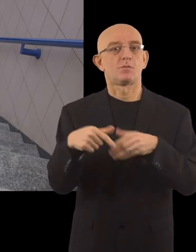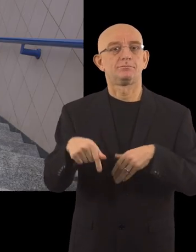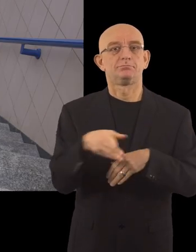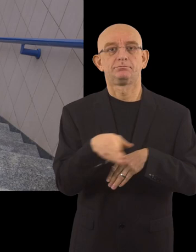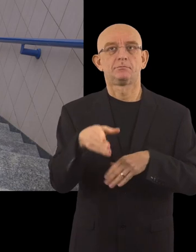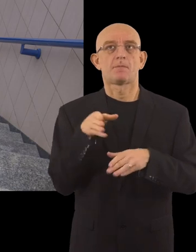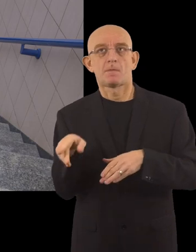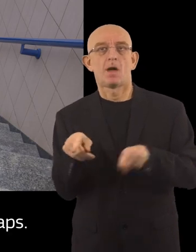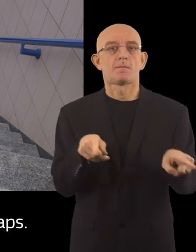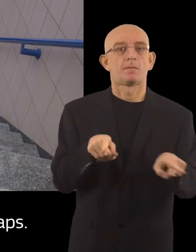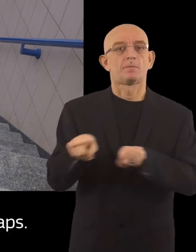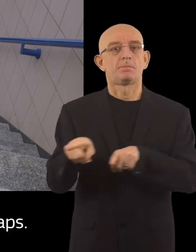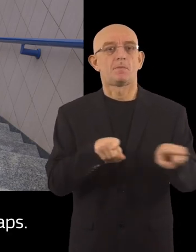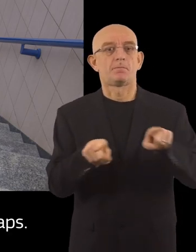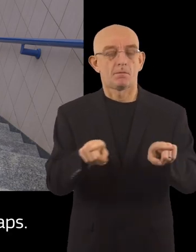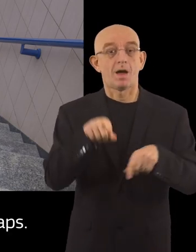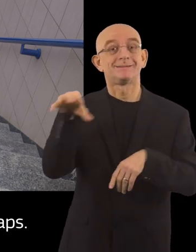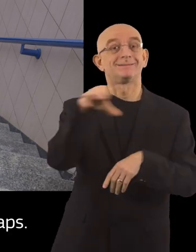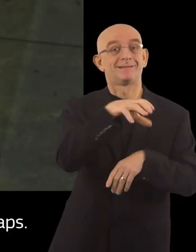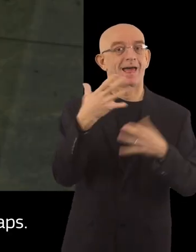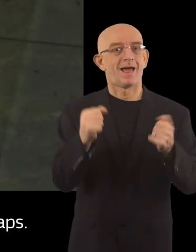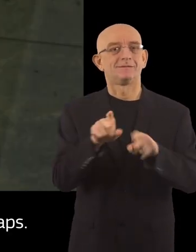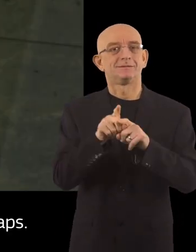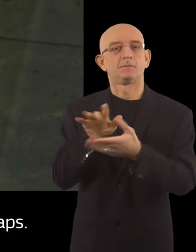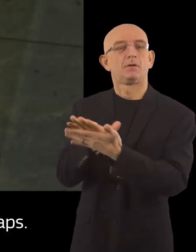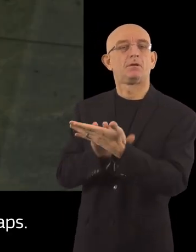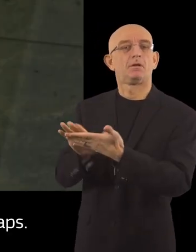tactile maps, so it is easier to find yourself at them.